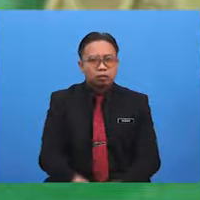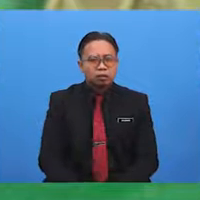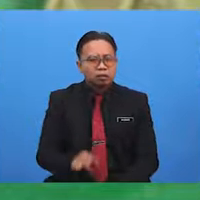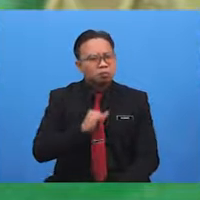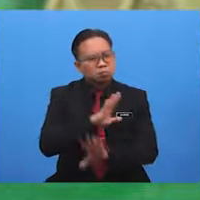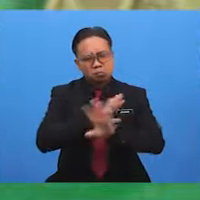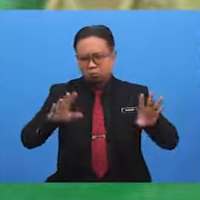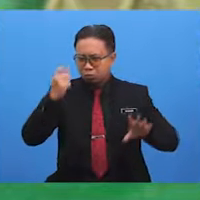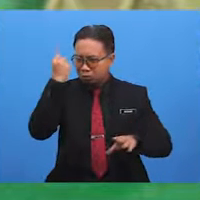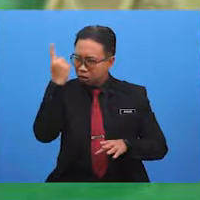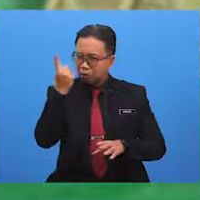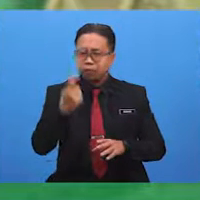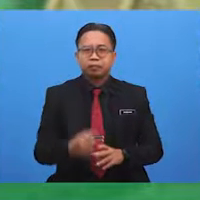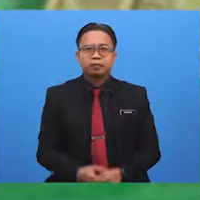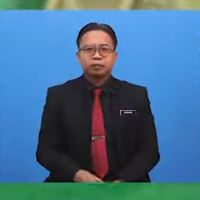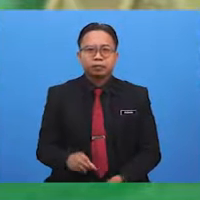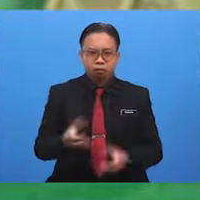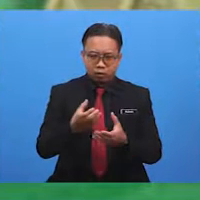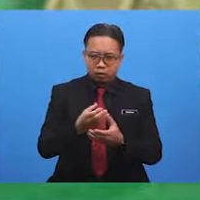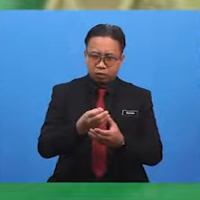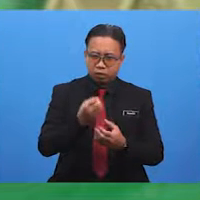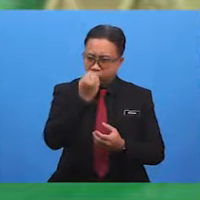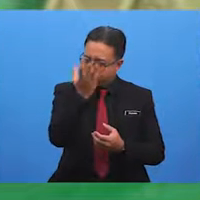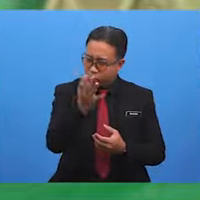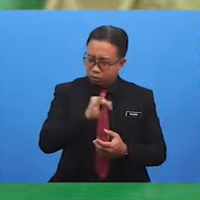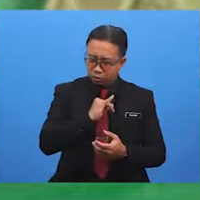understand this, Miss Lily. Could you please explain?